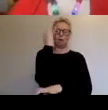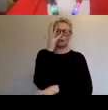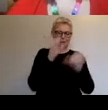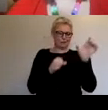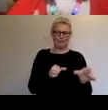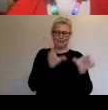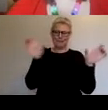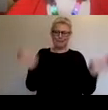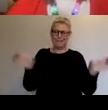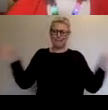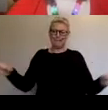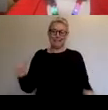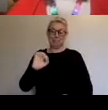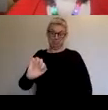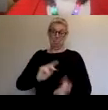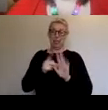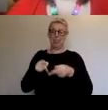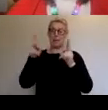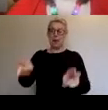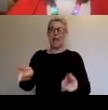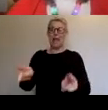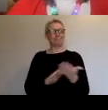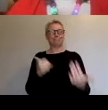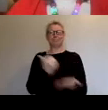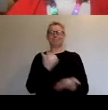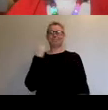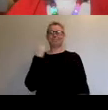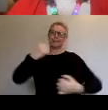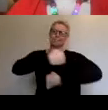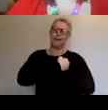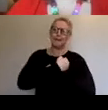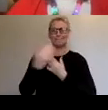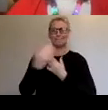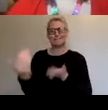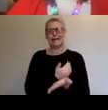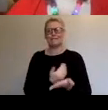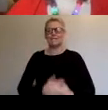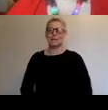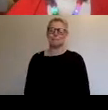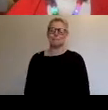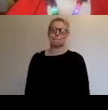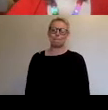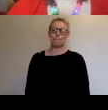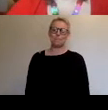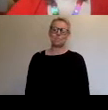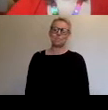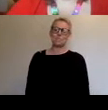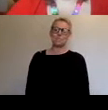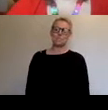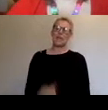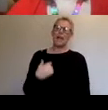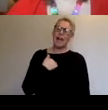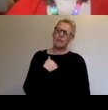of outdoor work, I thought a lot actually over the last couple of months about playable cities, which obviously Claire can talk about